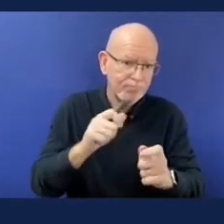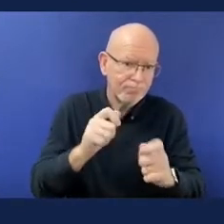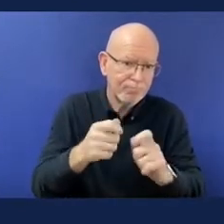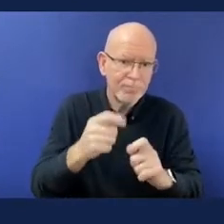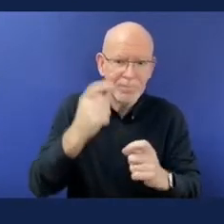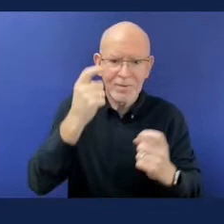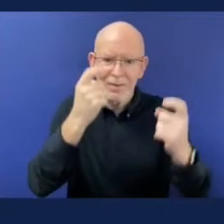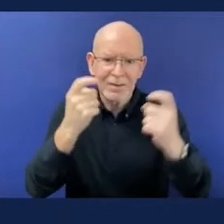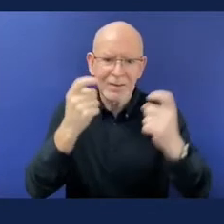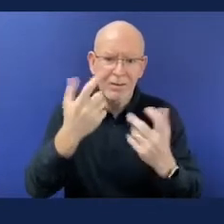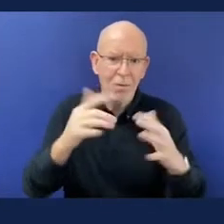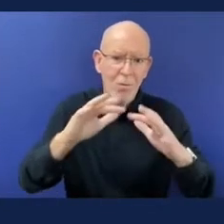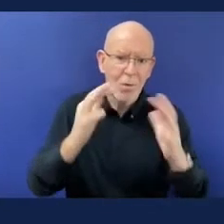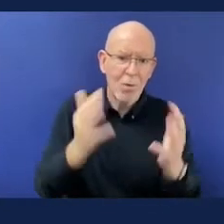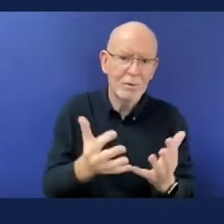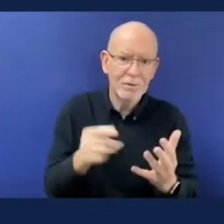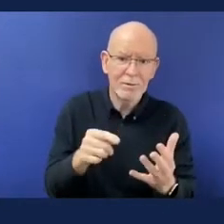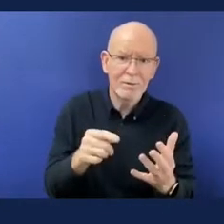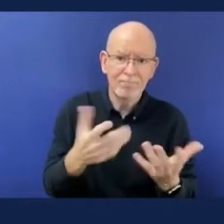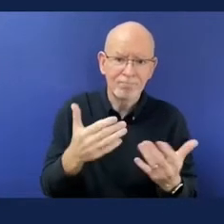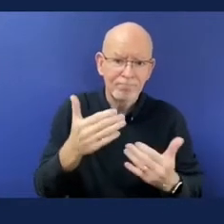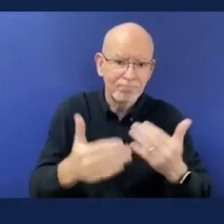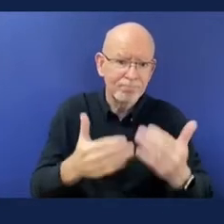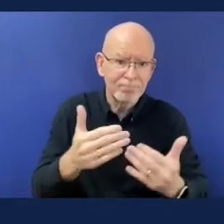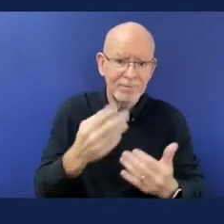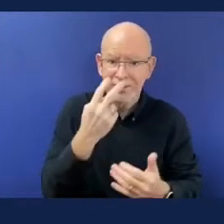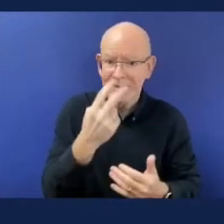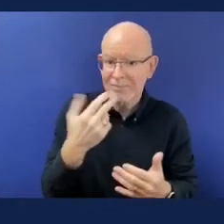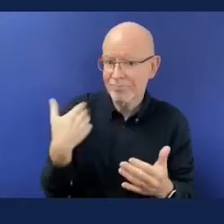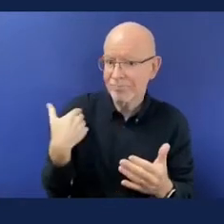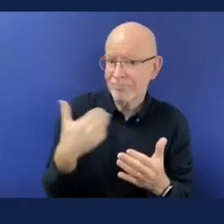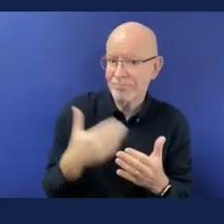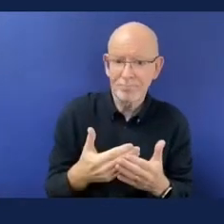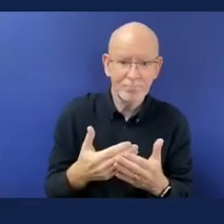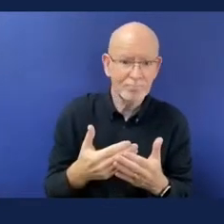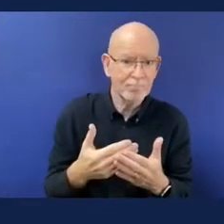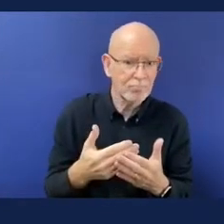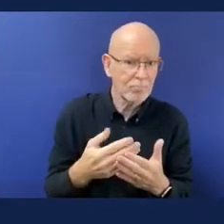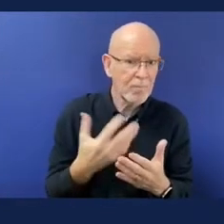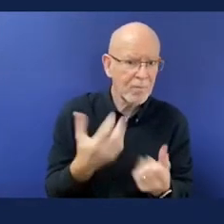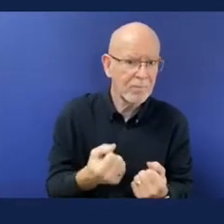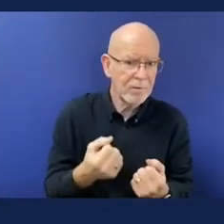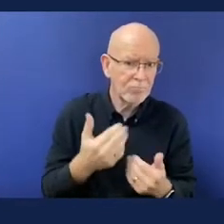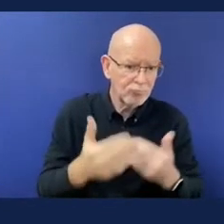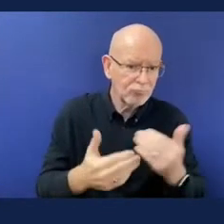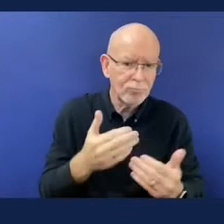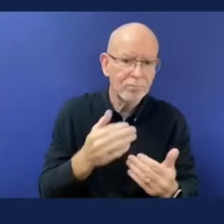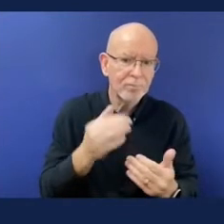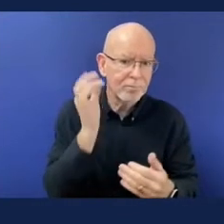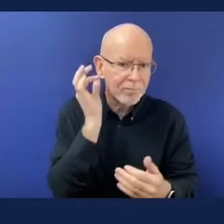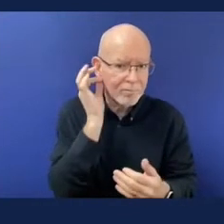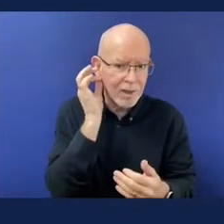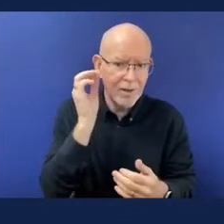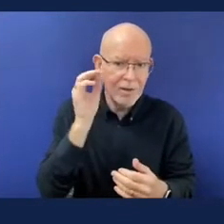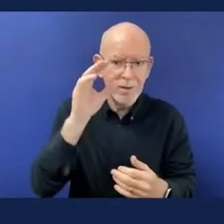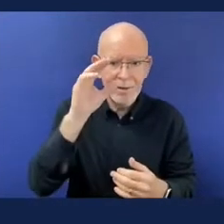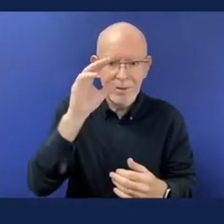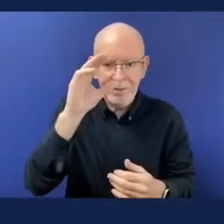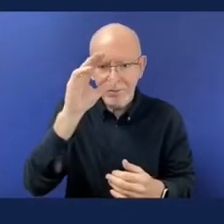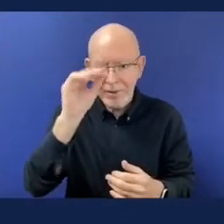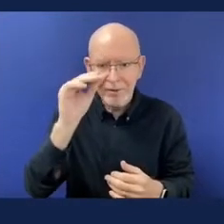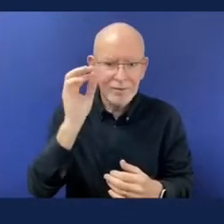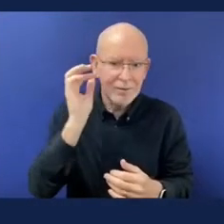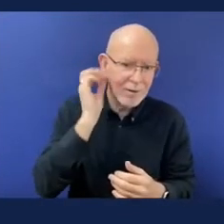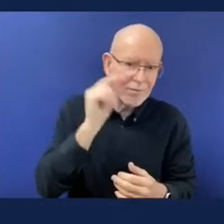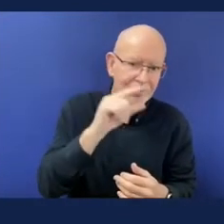governments, businesses, cities, anyone around the world can contribute towards. Now change doesn't